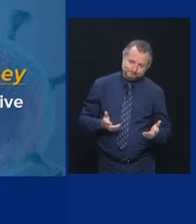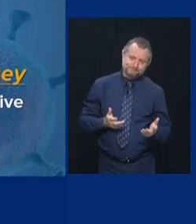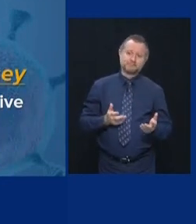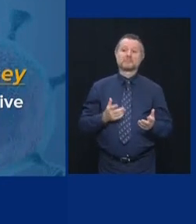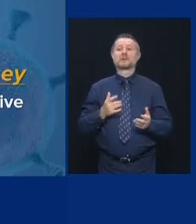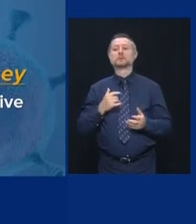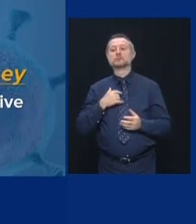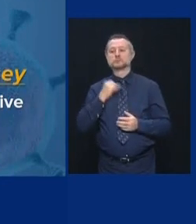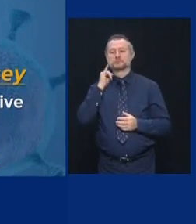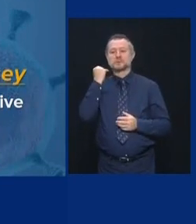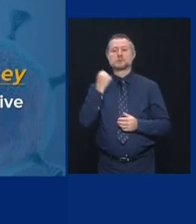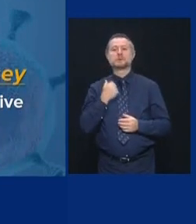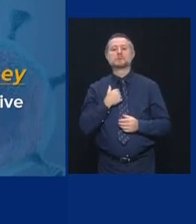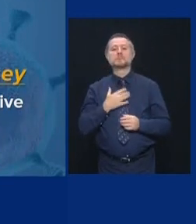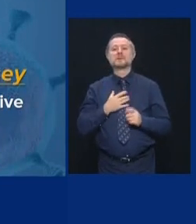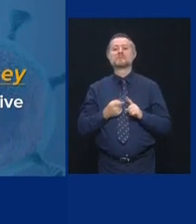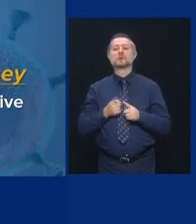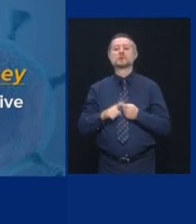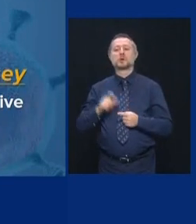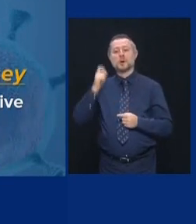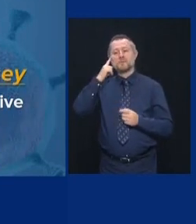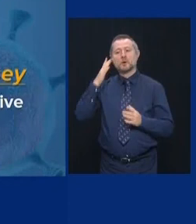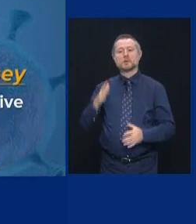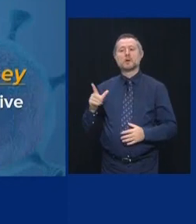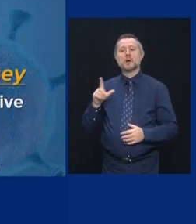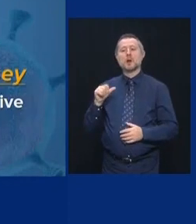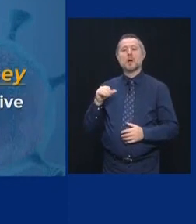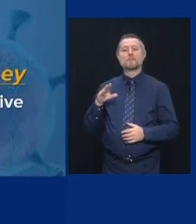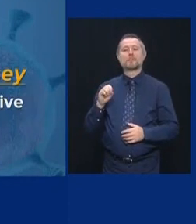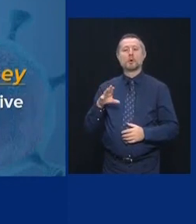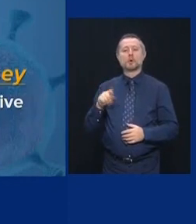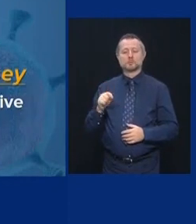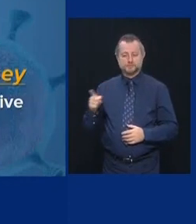Ned Lamont. Pennsylvania is at 7.9 percent.